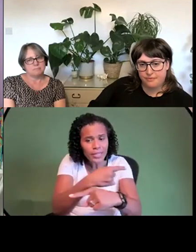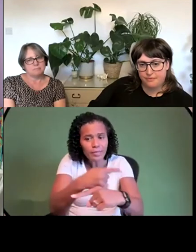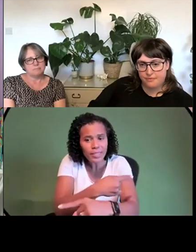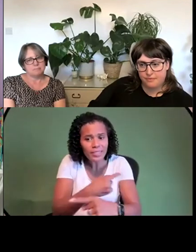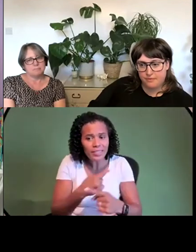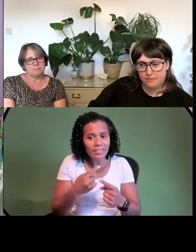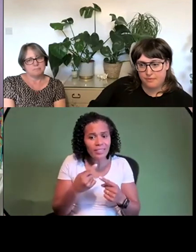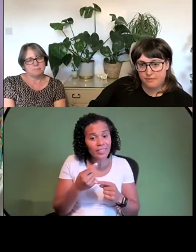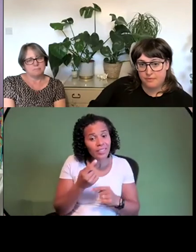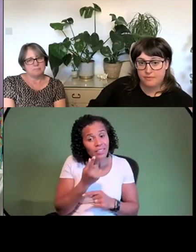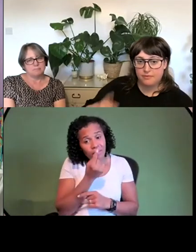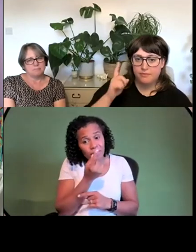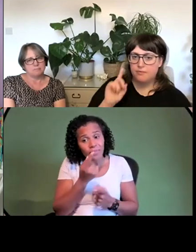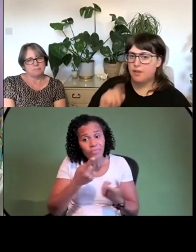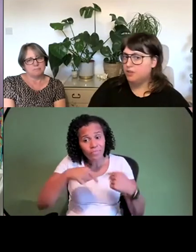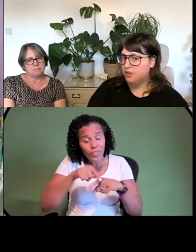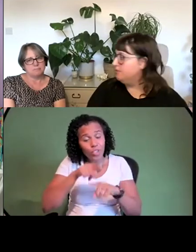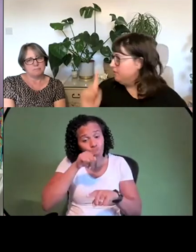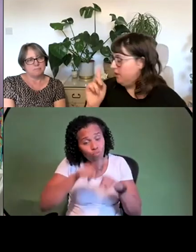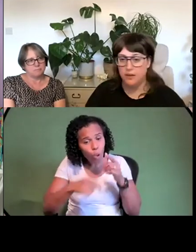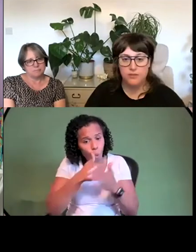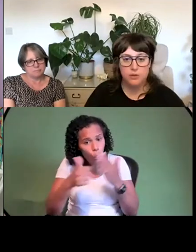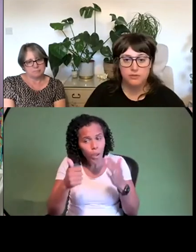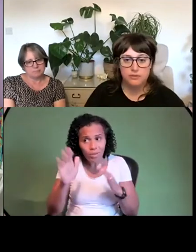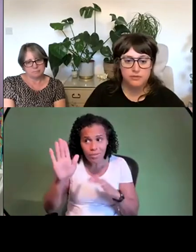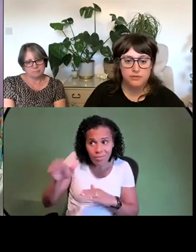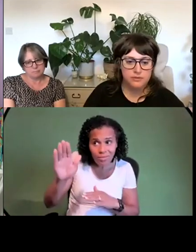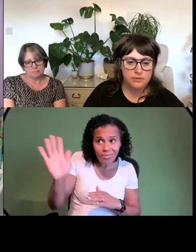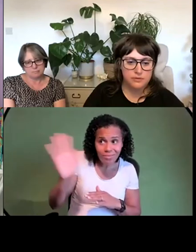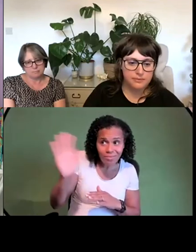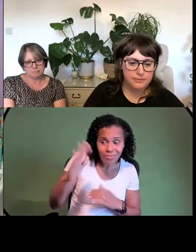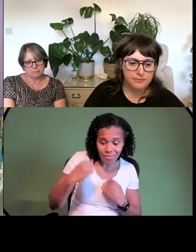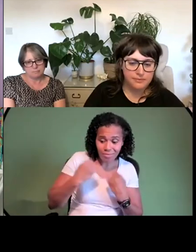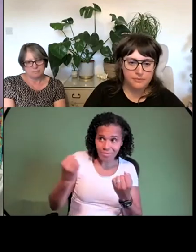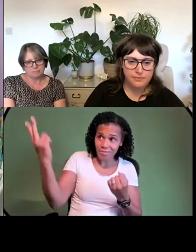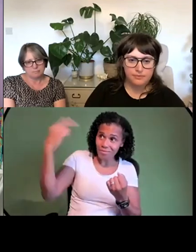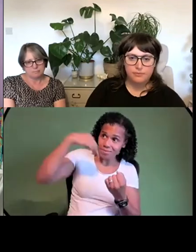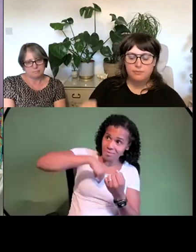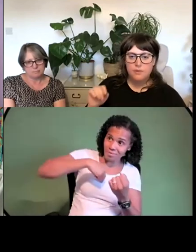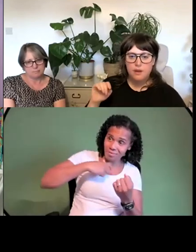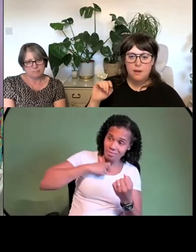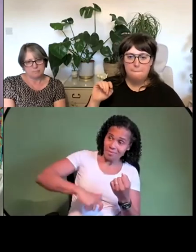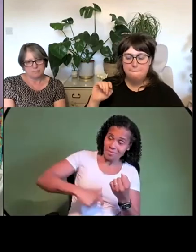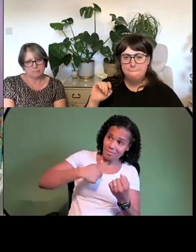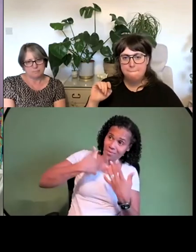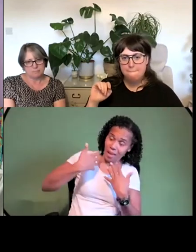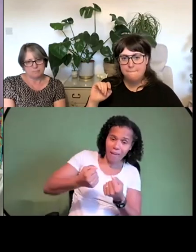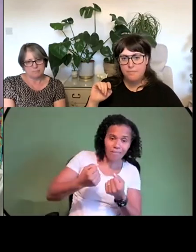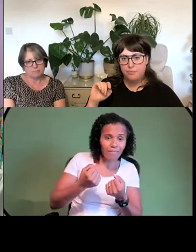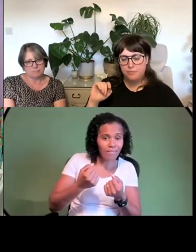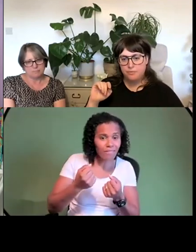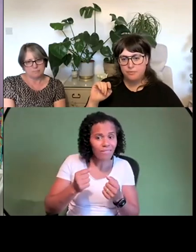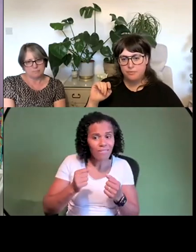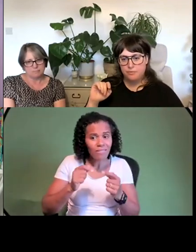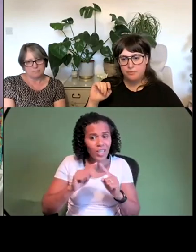we should try and go back to that instead of just you know i mean playing with the idea of they just this